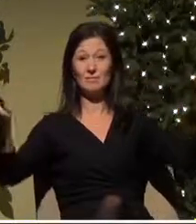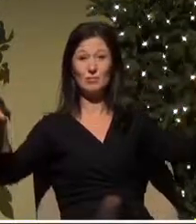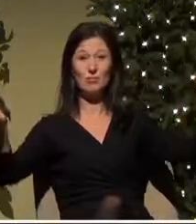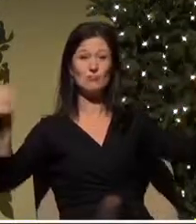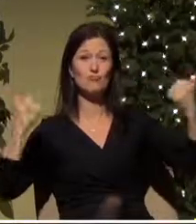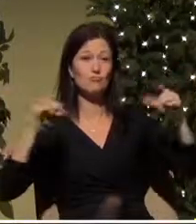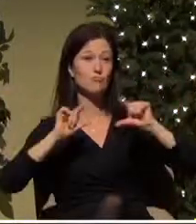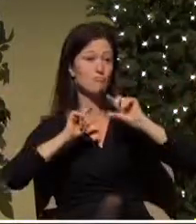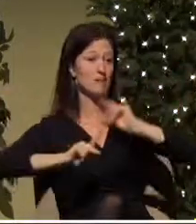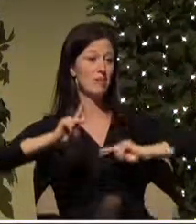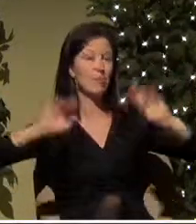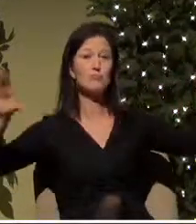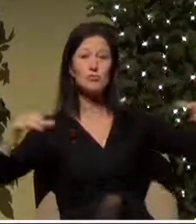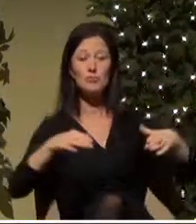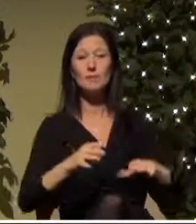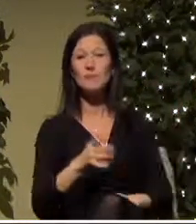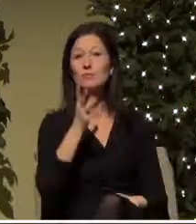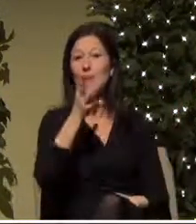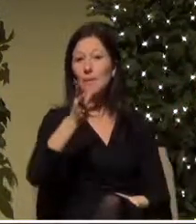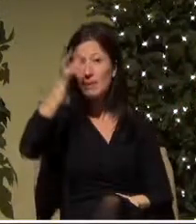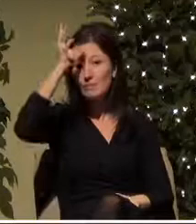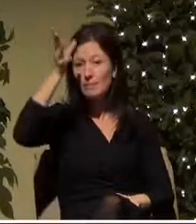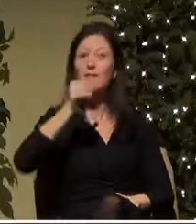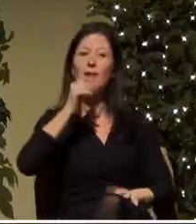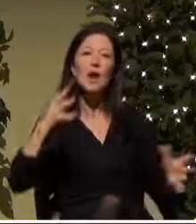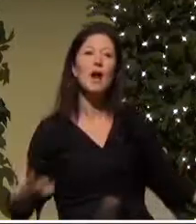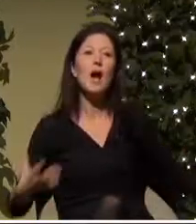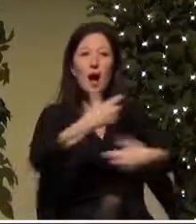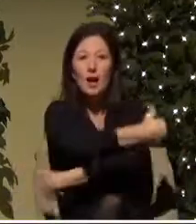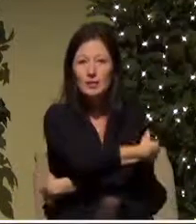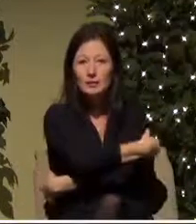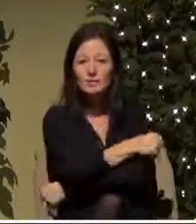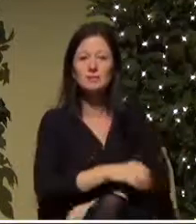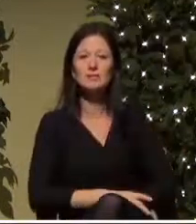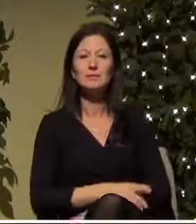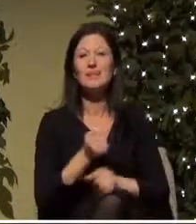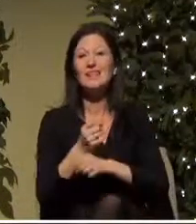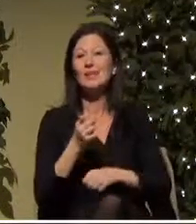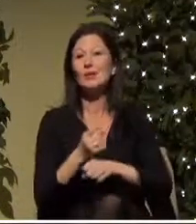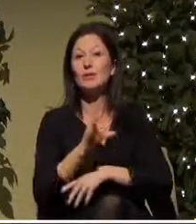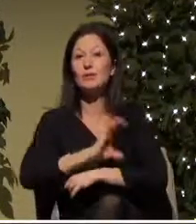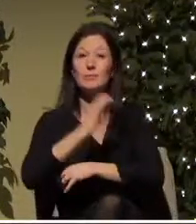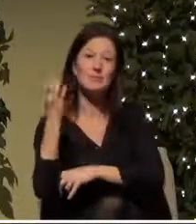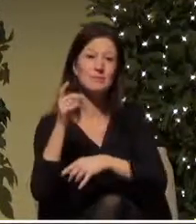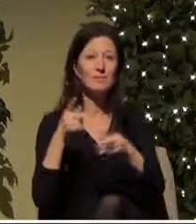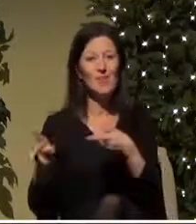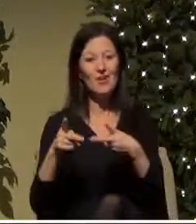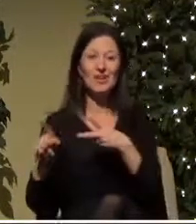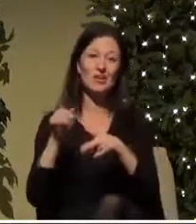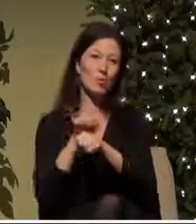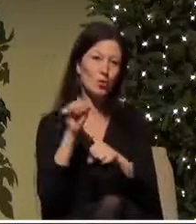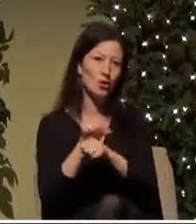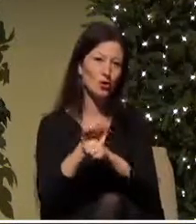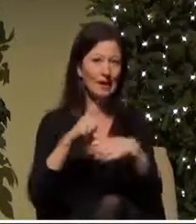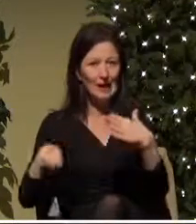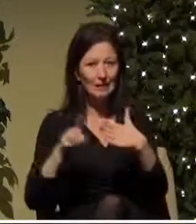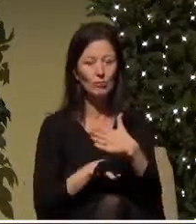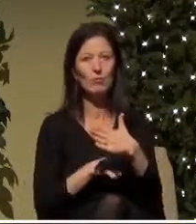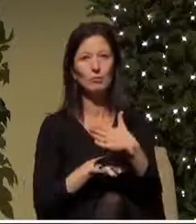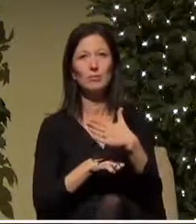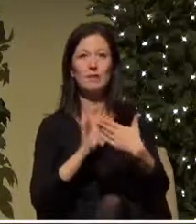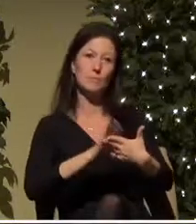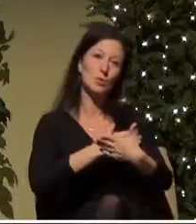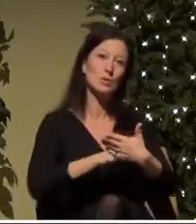grandchildren with hugs and affection the annual Christmas party isn't happening at work concerts and pageants and